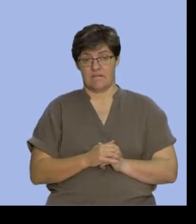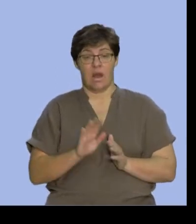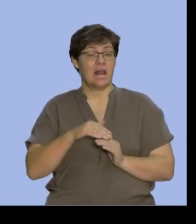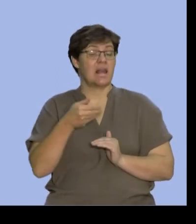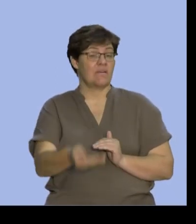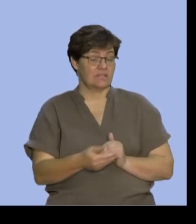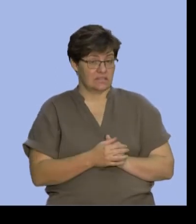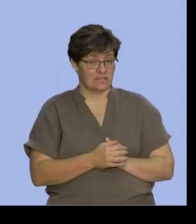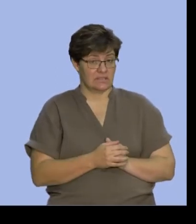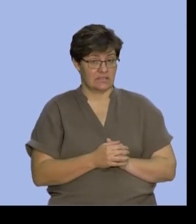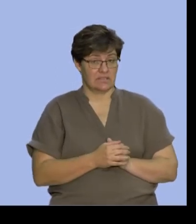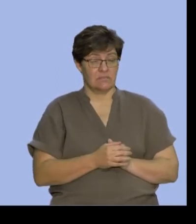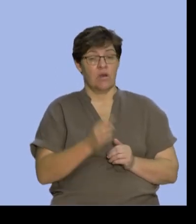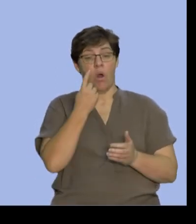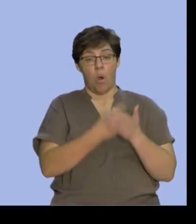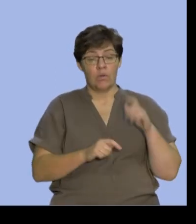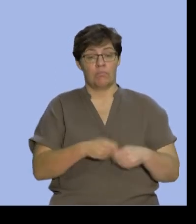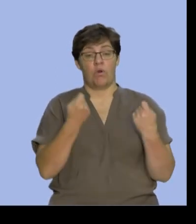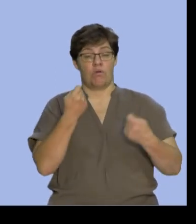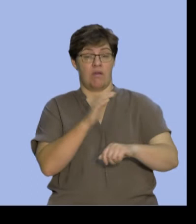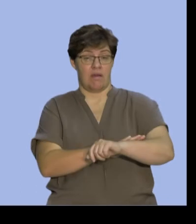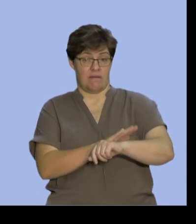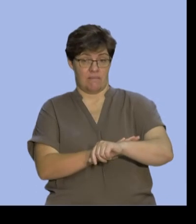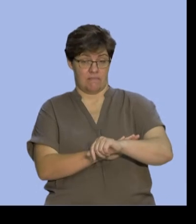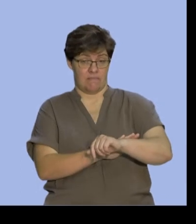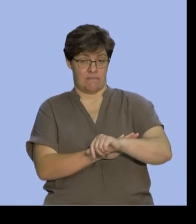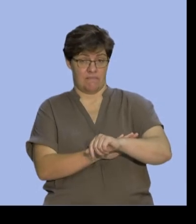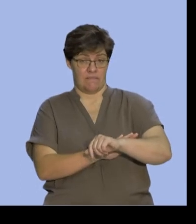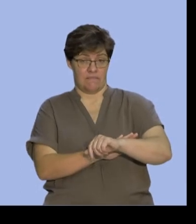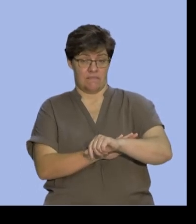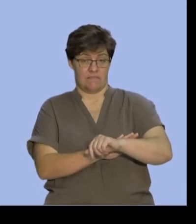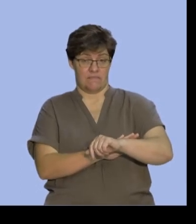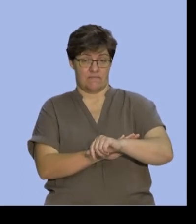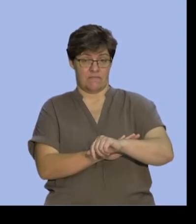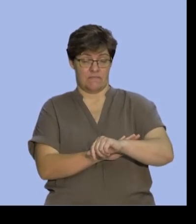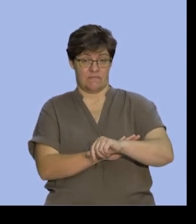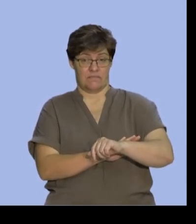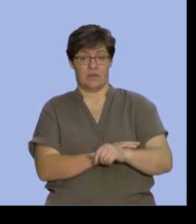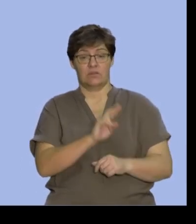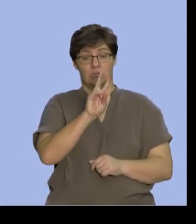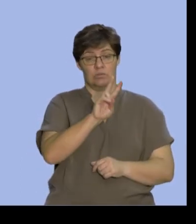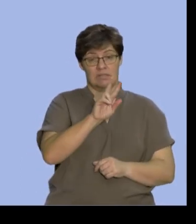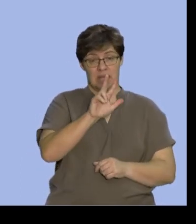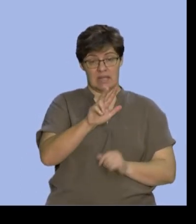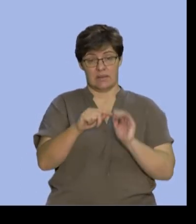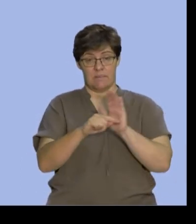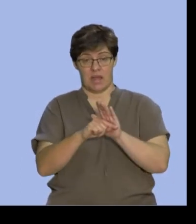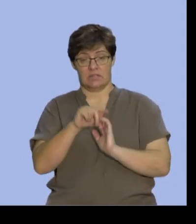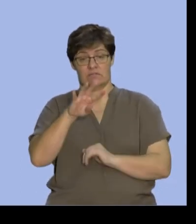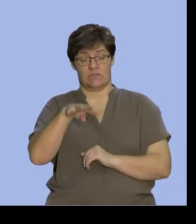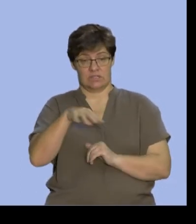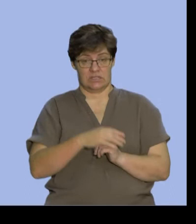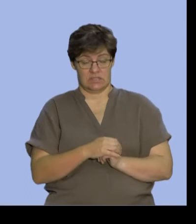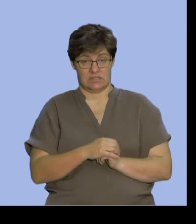of those people that only broke their arm must be 28 minus 14, which is